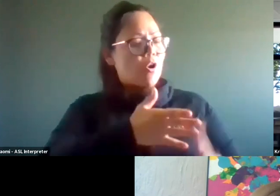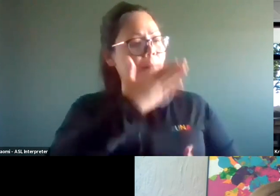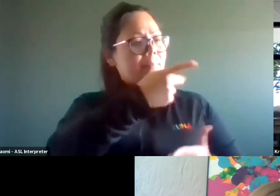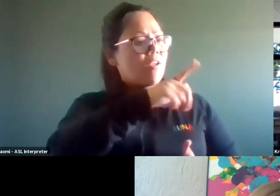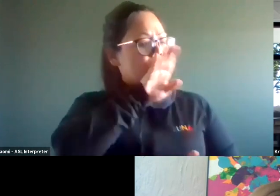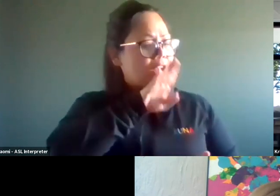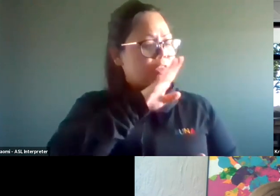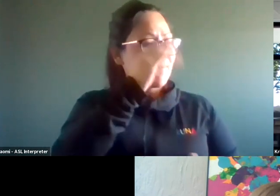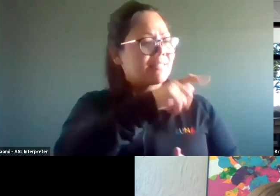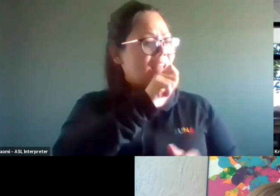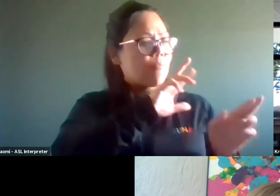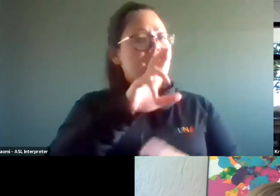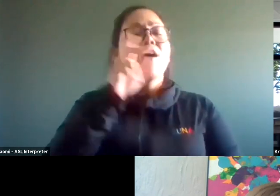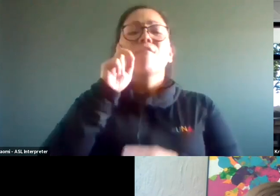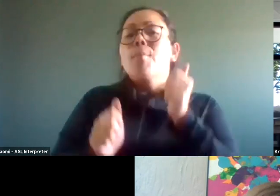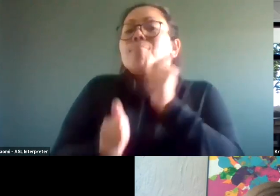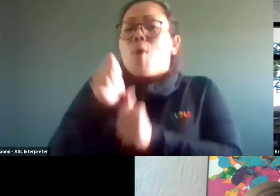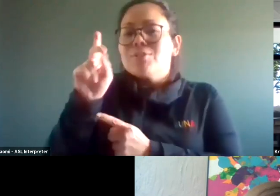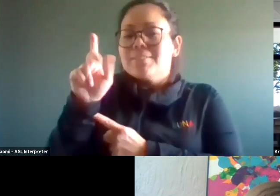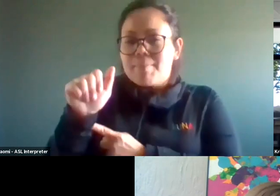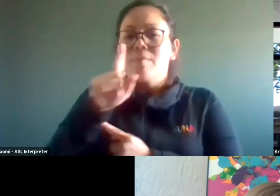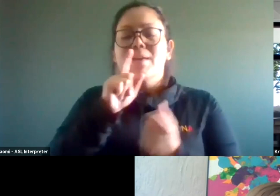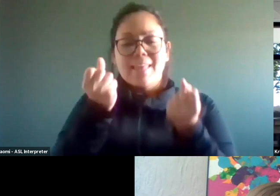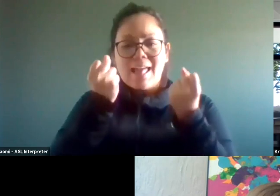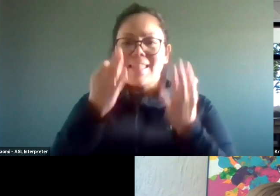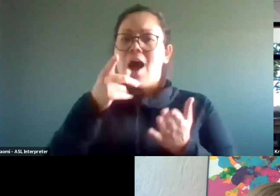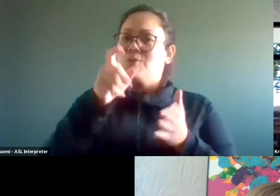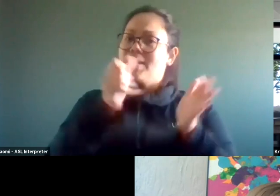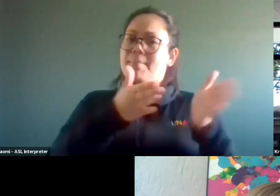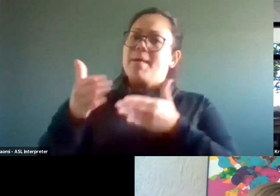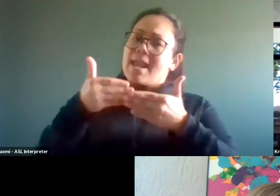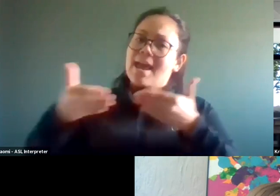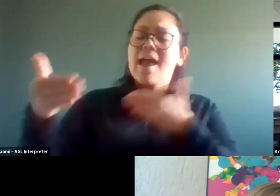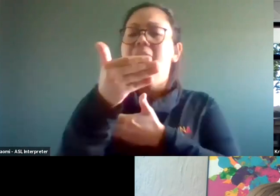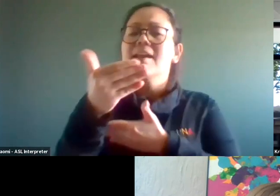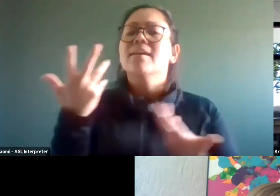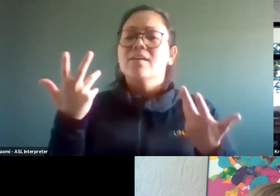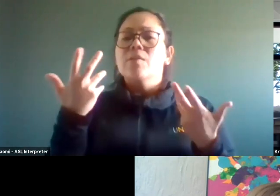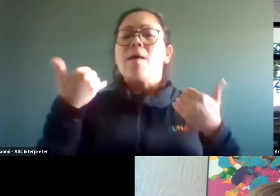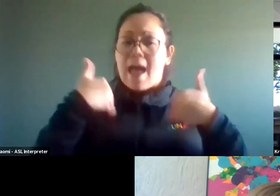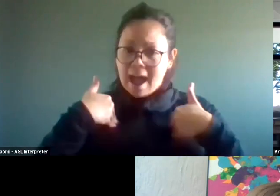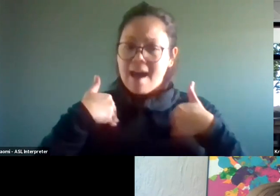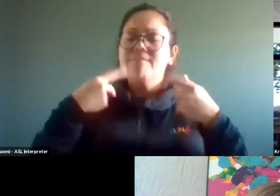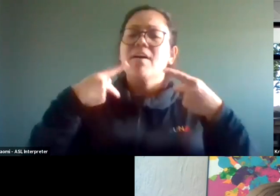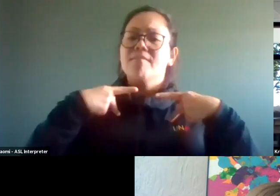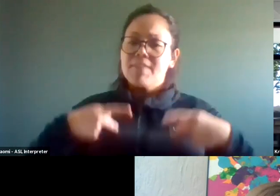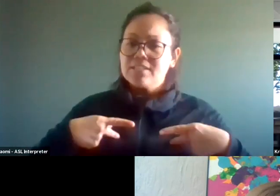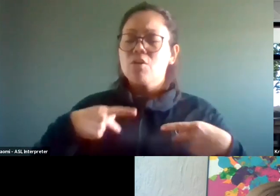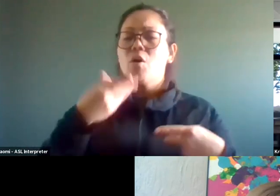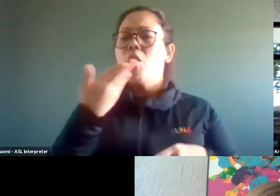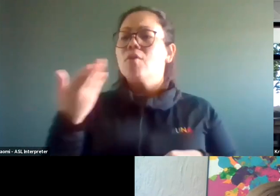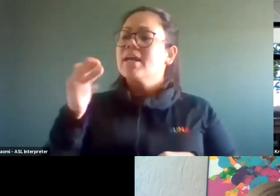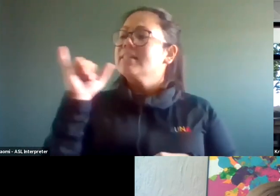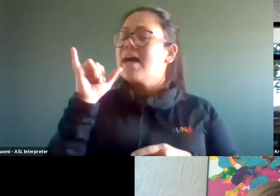For most disabilities, there's a lot that you can do to plan ahead. There are, there are physical things like equipment